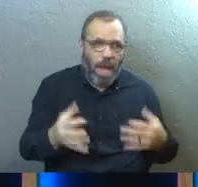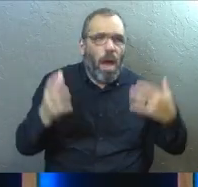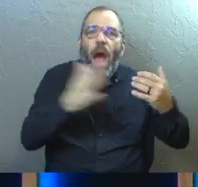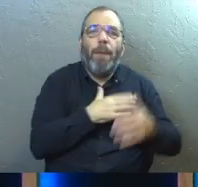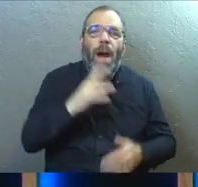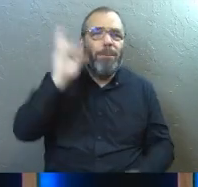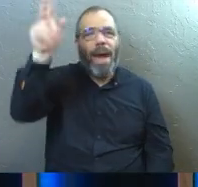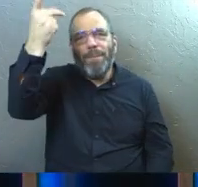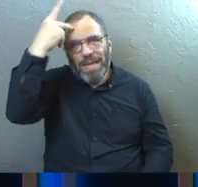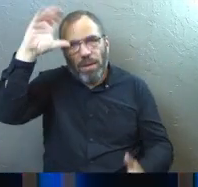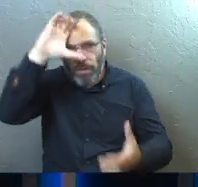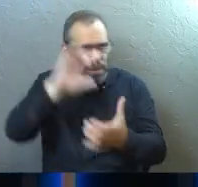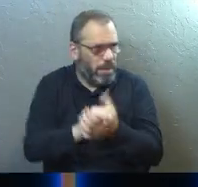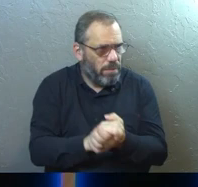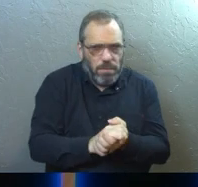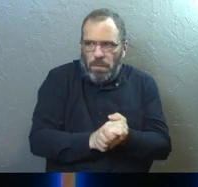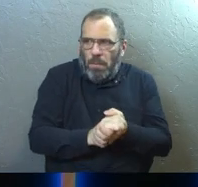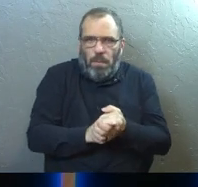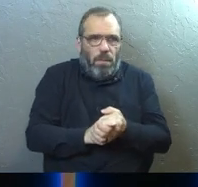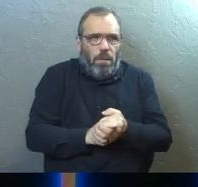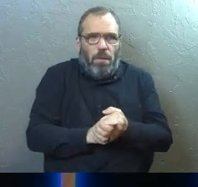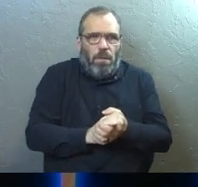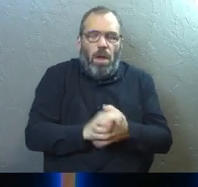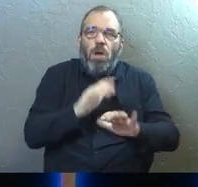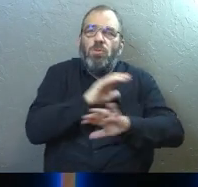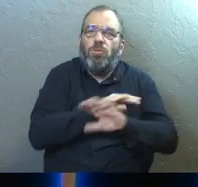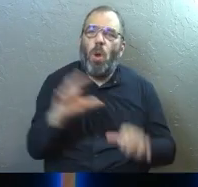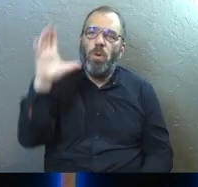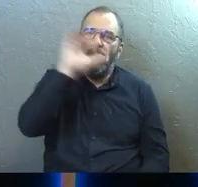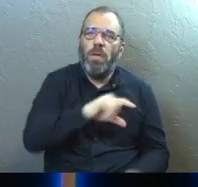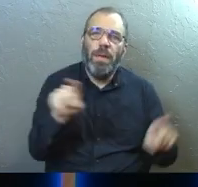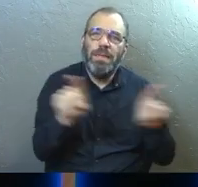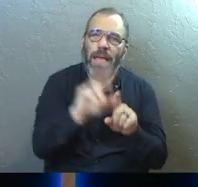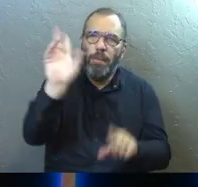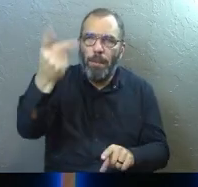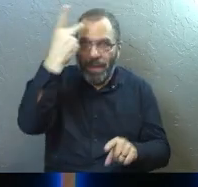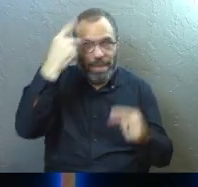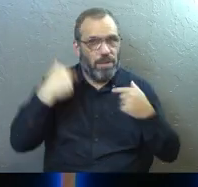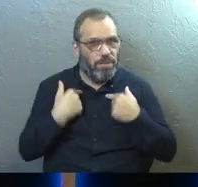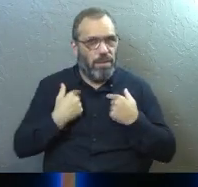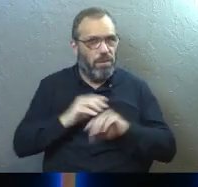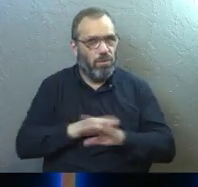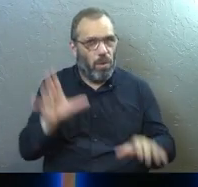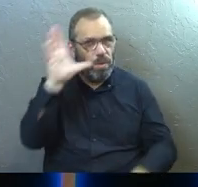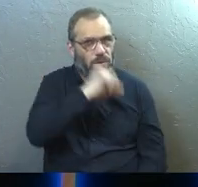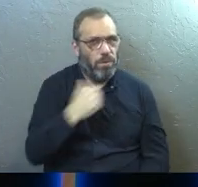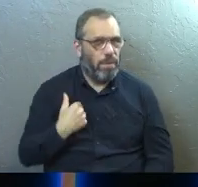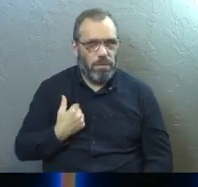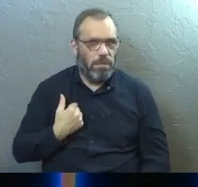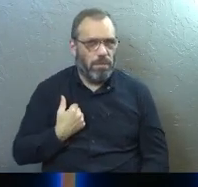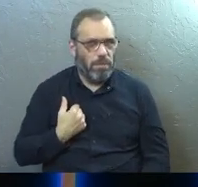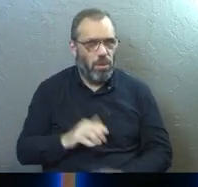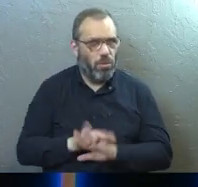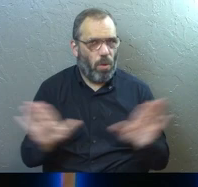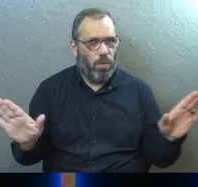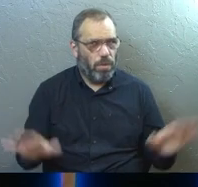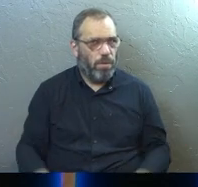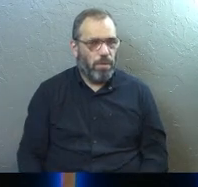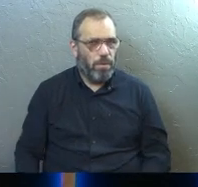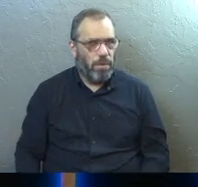What about my political team? Don't assume you're on the same political team as me. Don't.